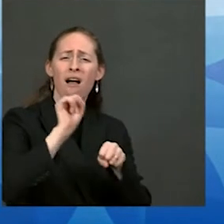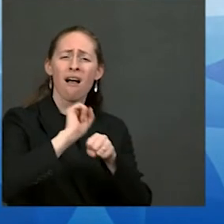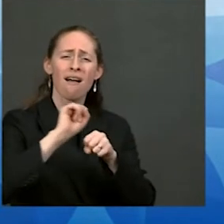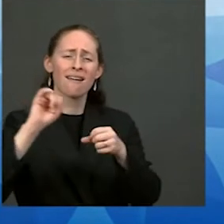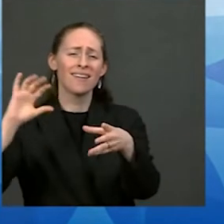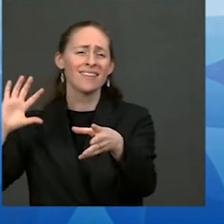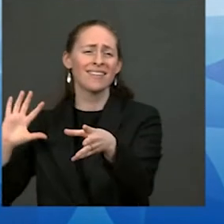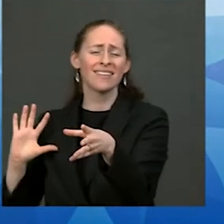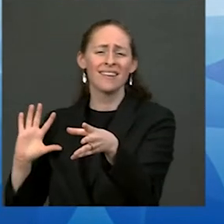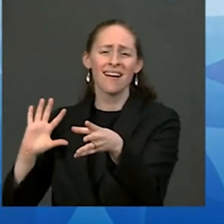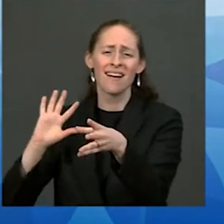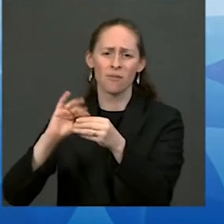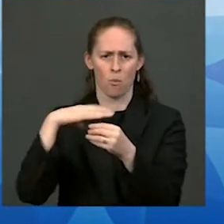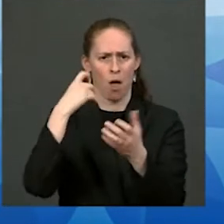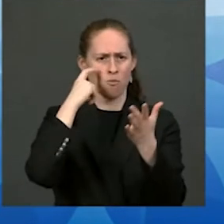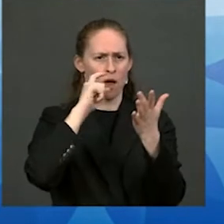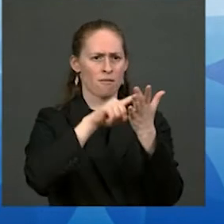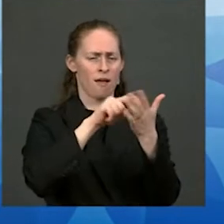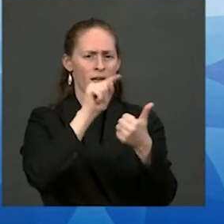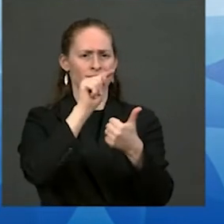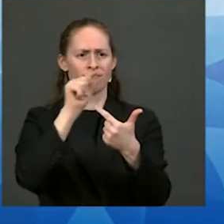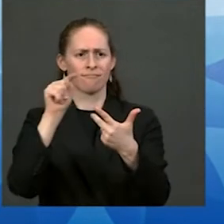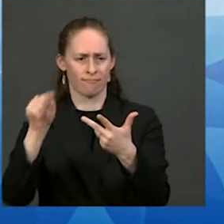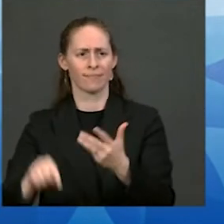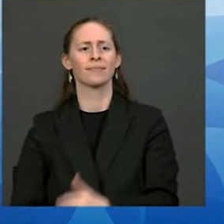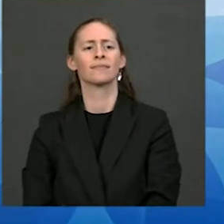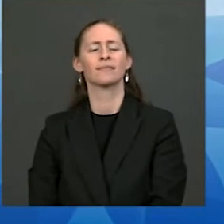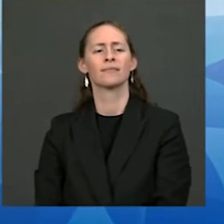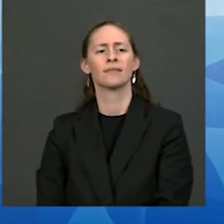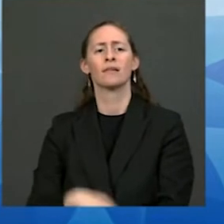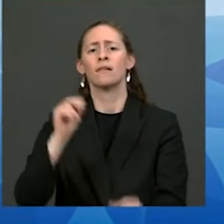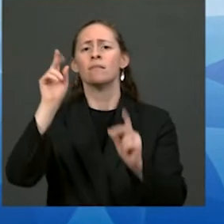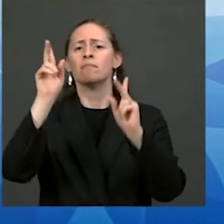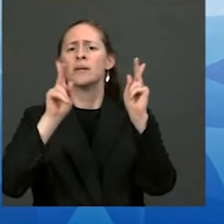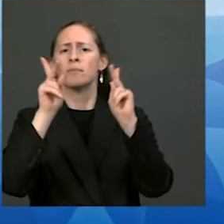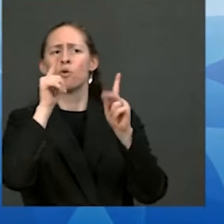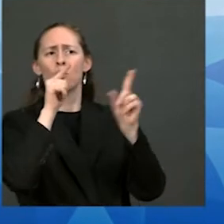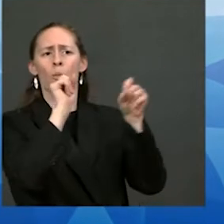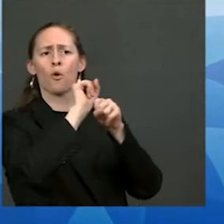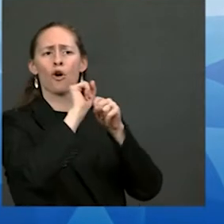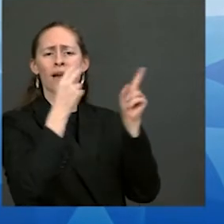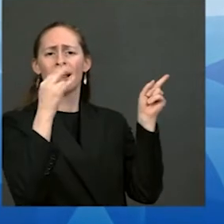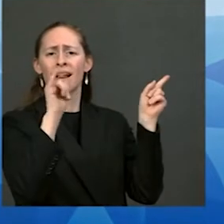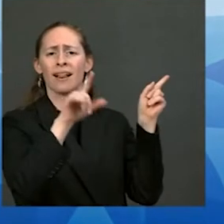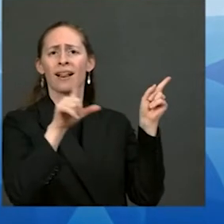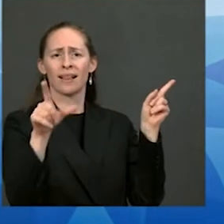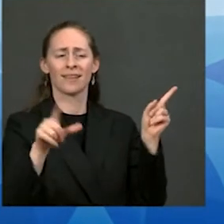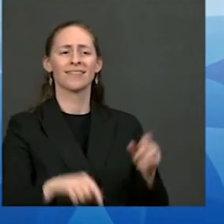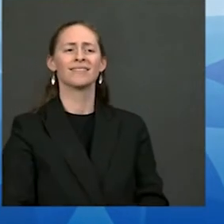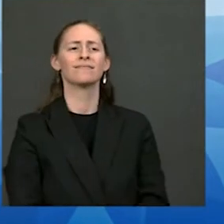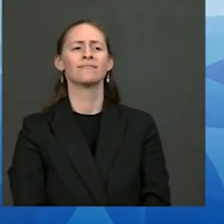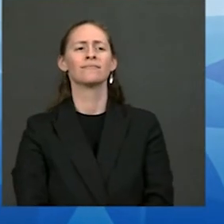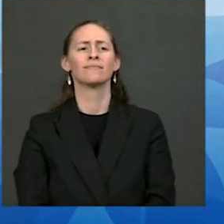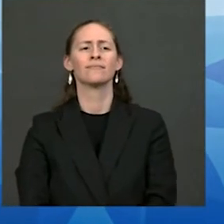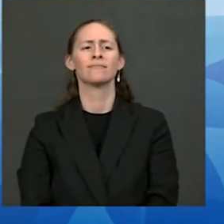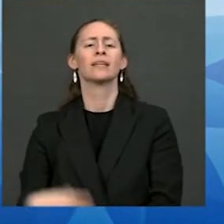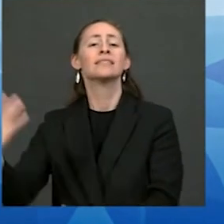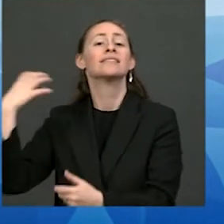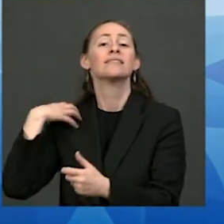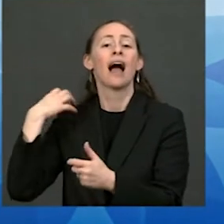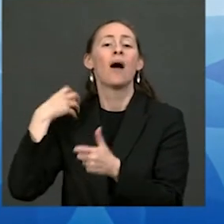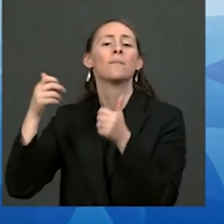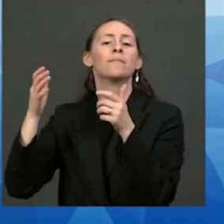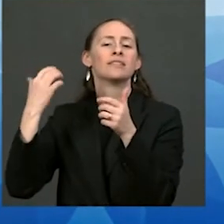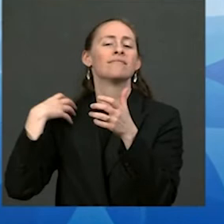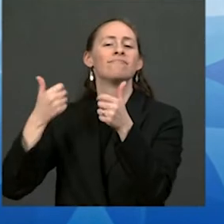and Chairman Hill I uh I thought going being from upstate New York and college and my